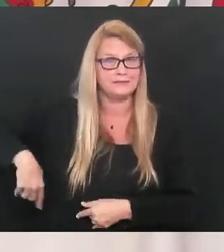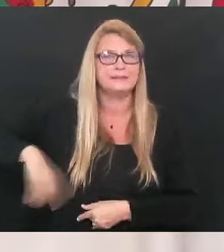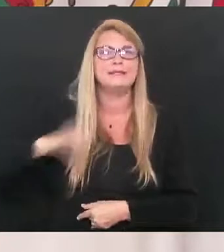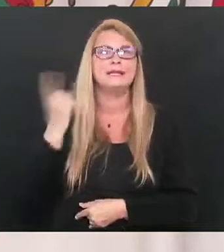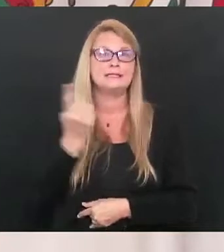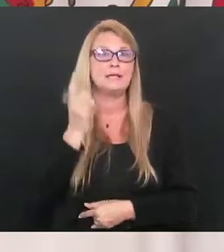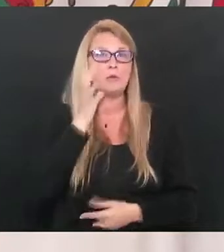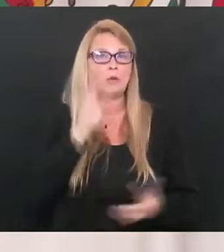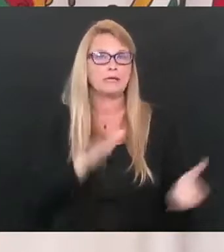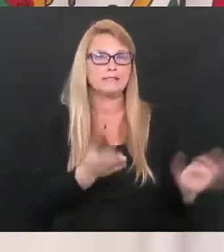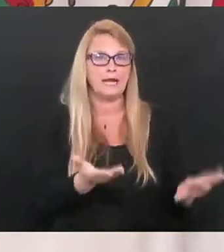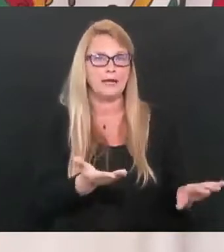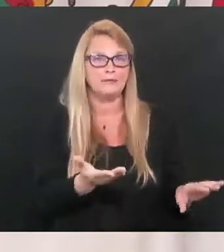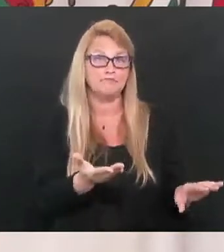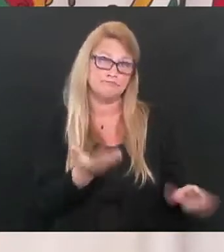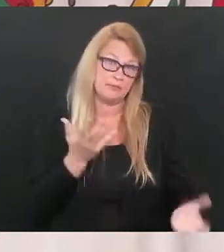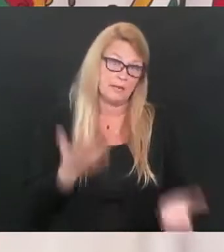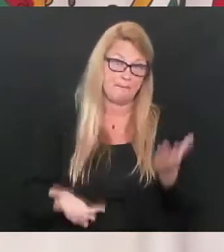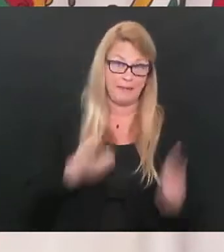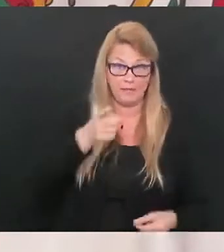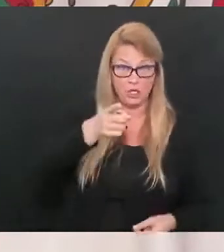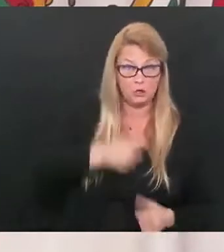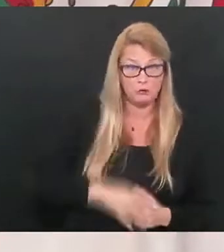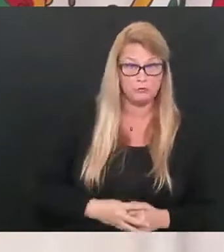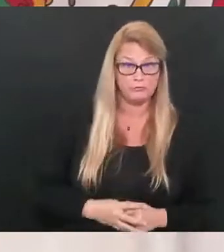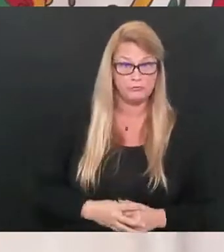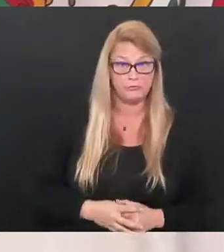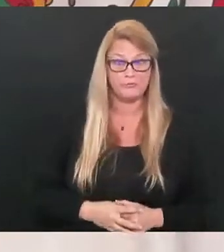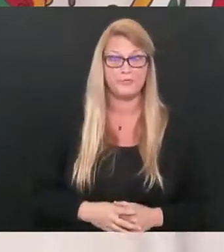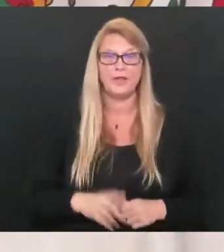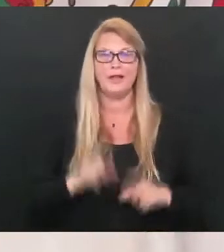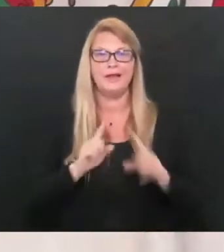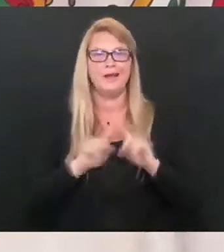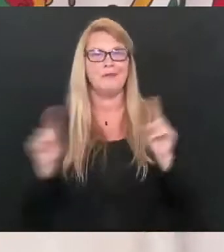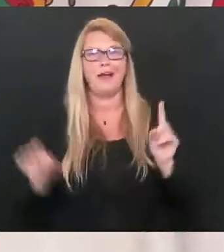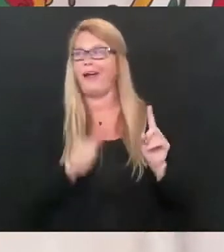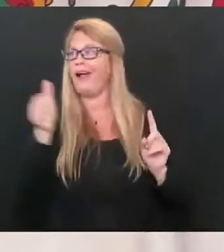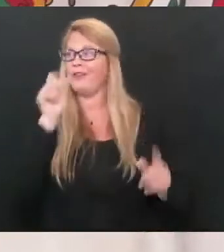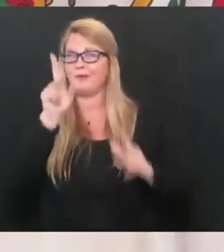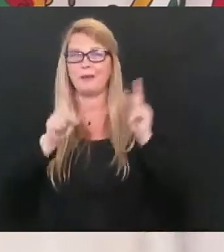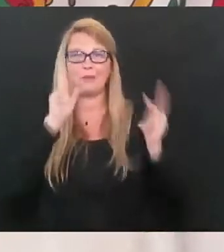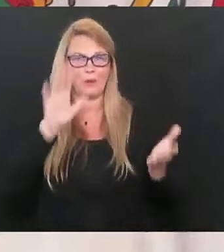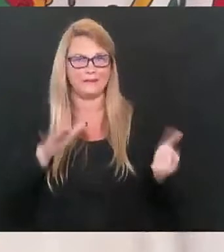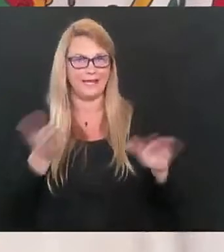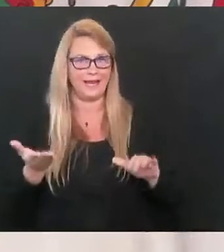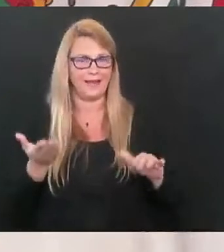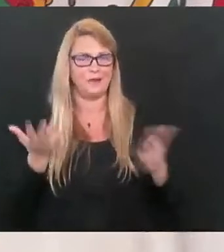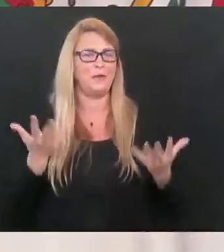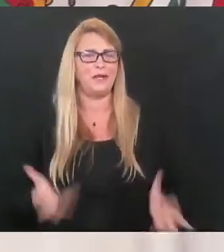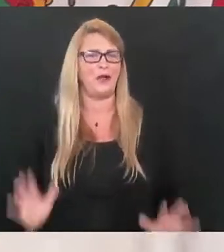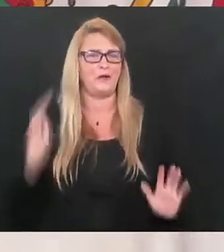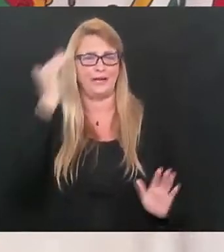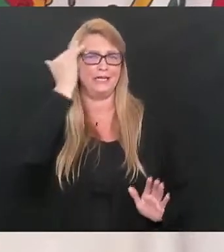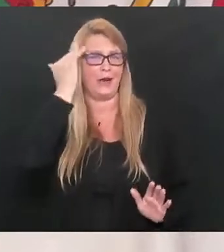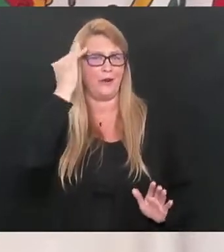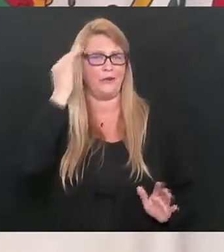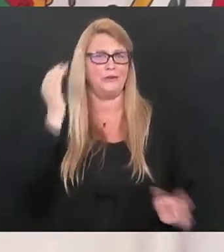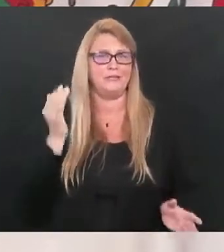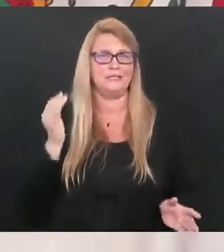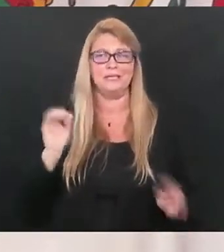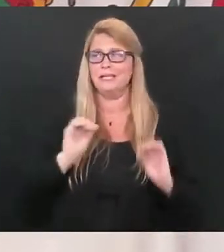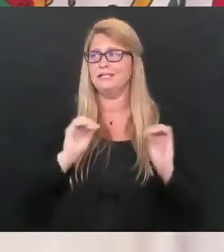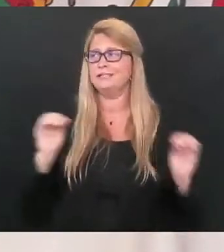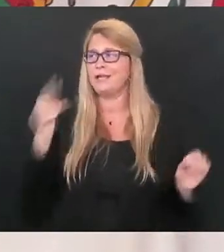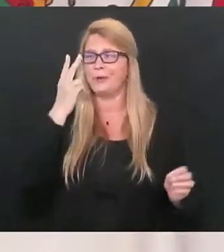to die. It may very well be you, but additional people will die. We know it for sure. There is no